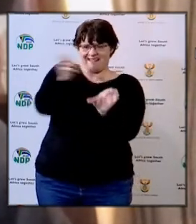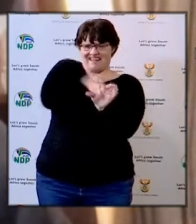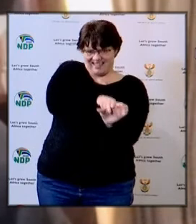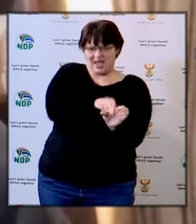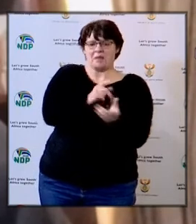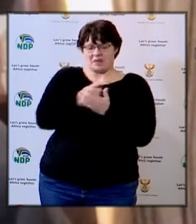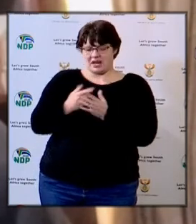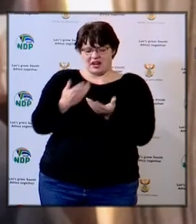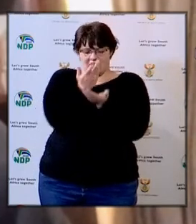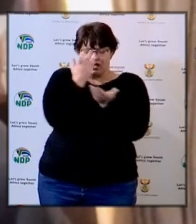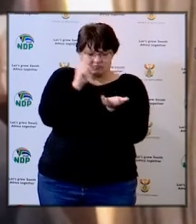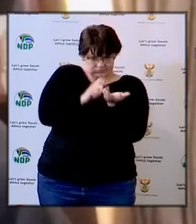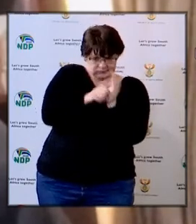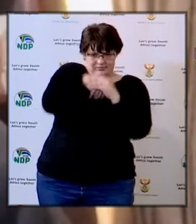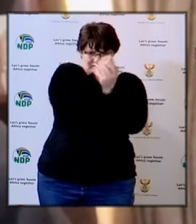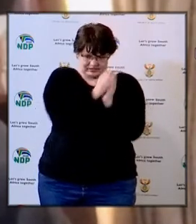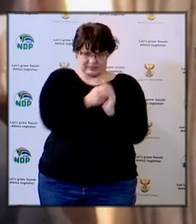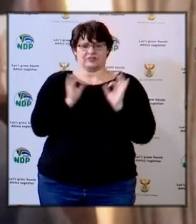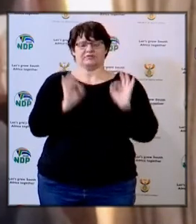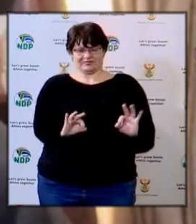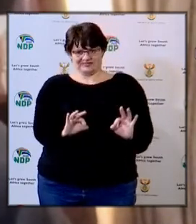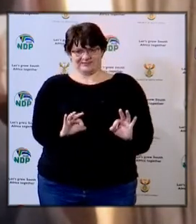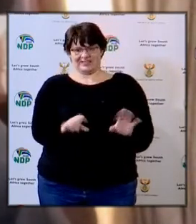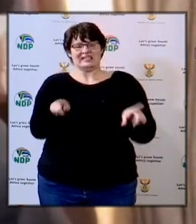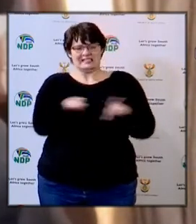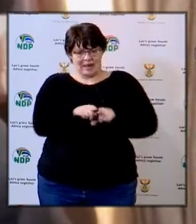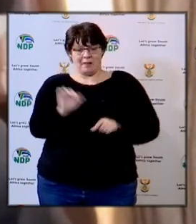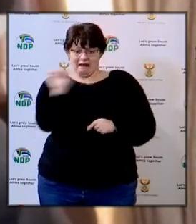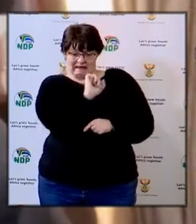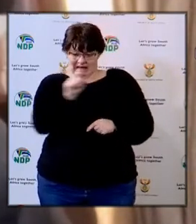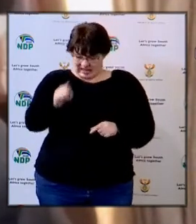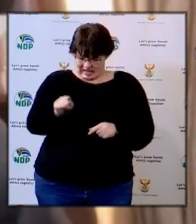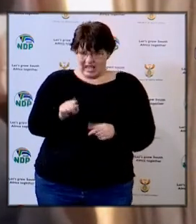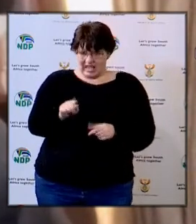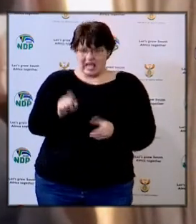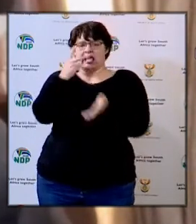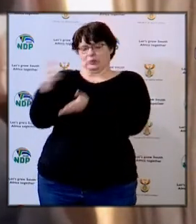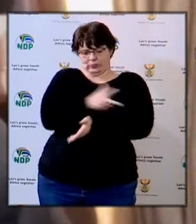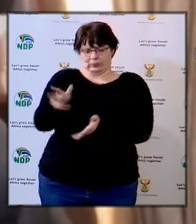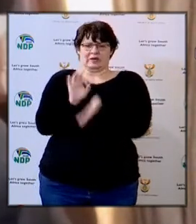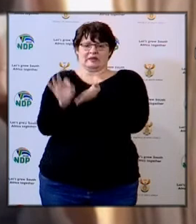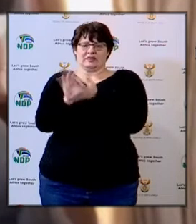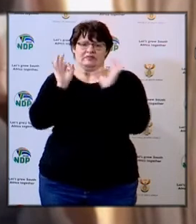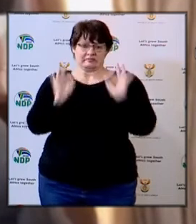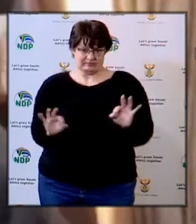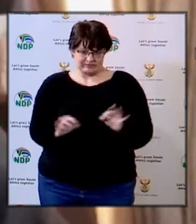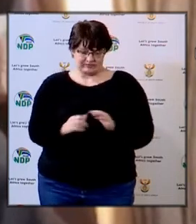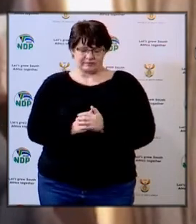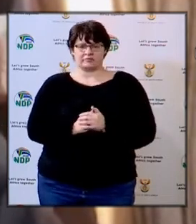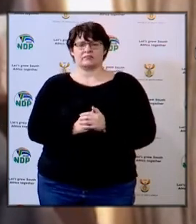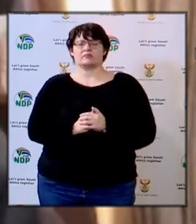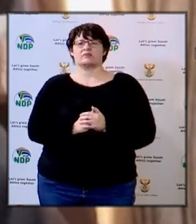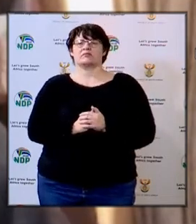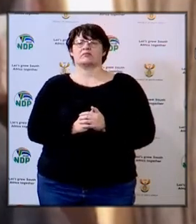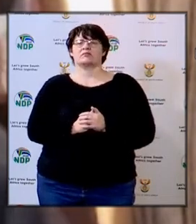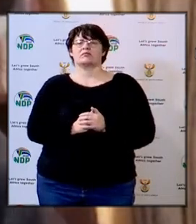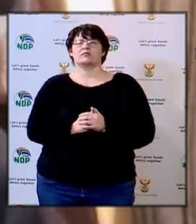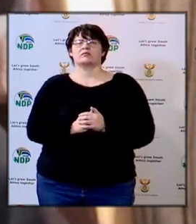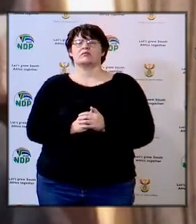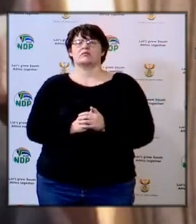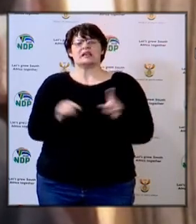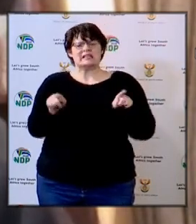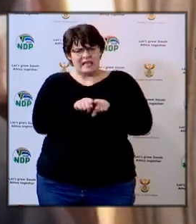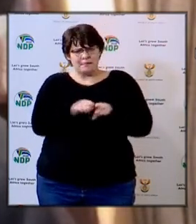they are sanitized and also the vehicles are disinfected and also they've been given a